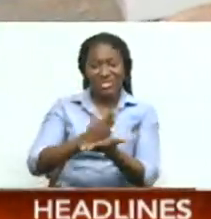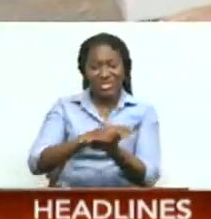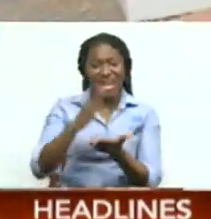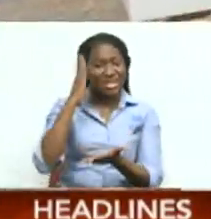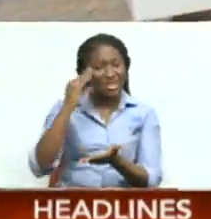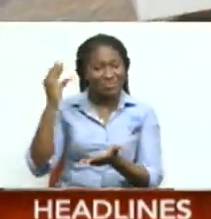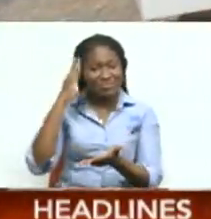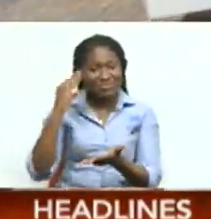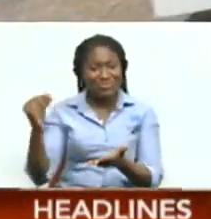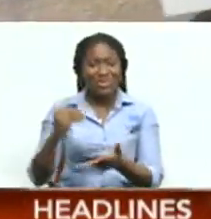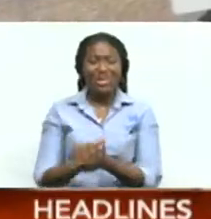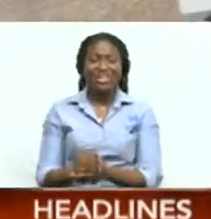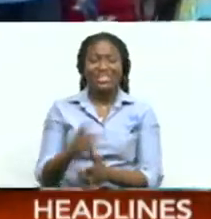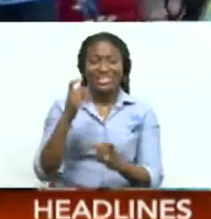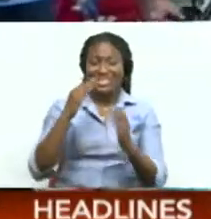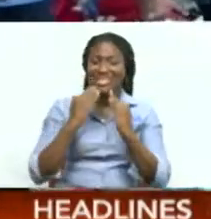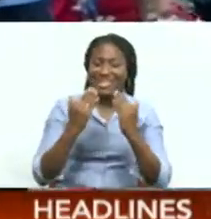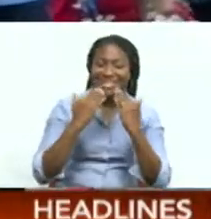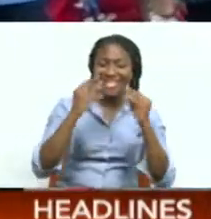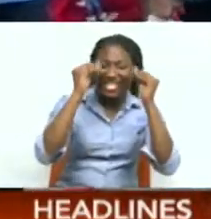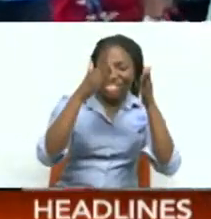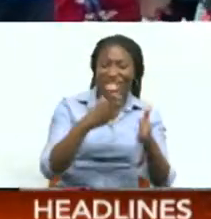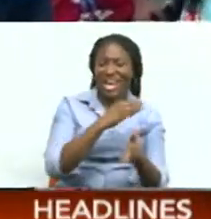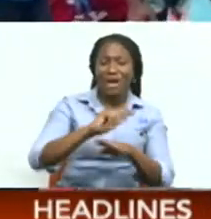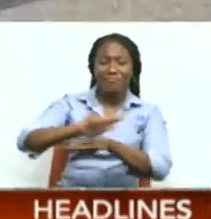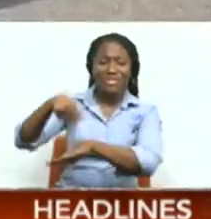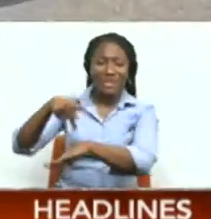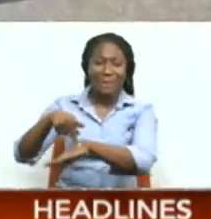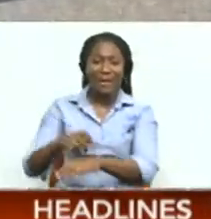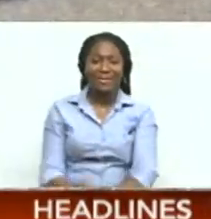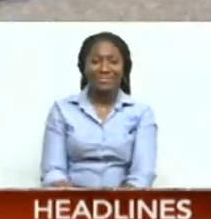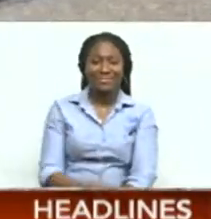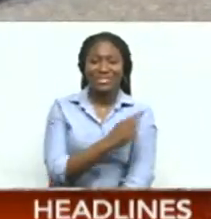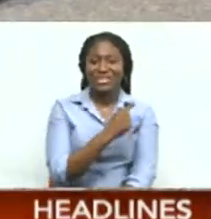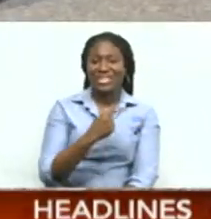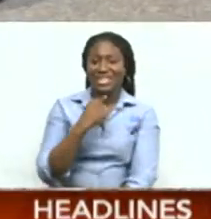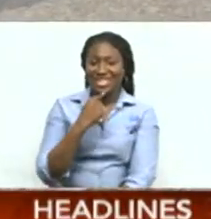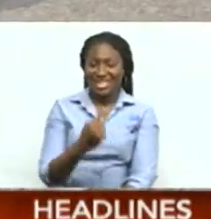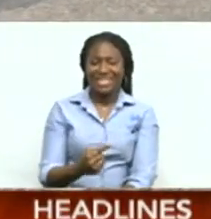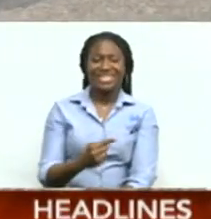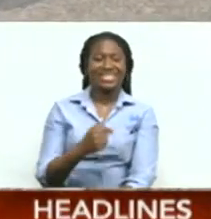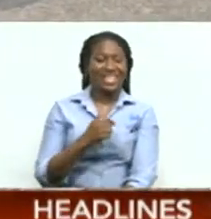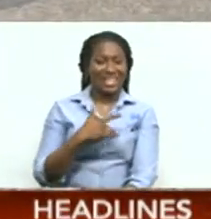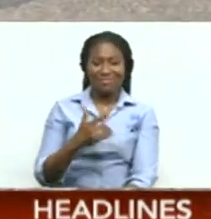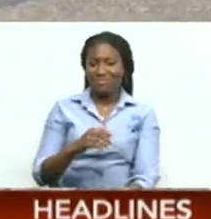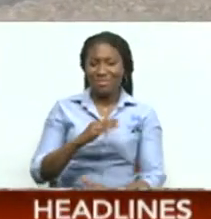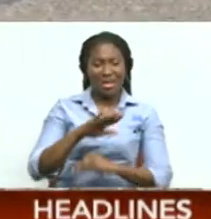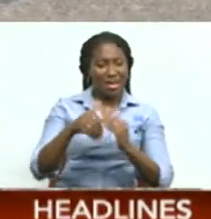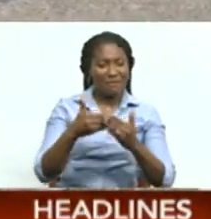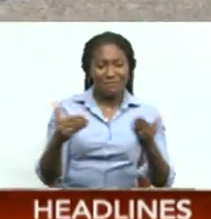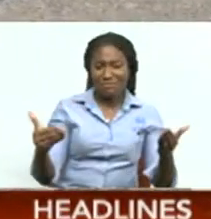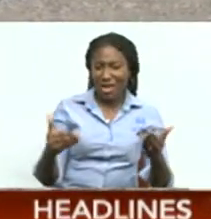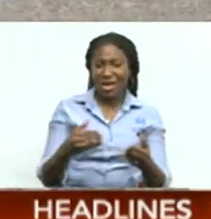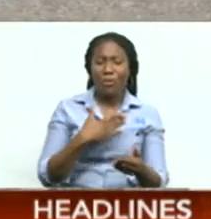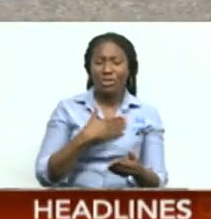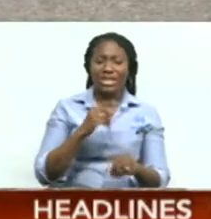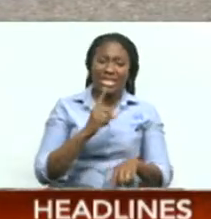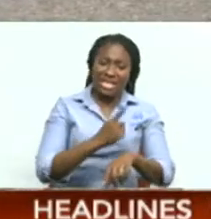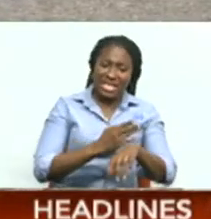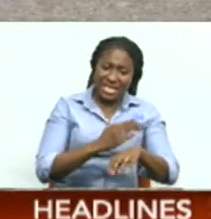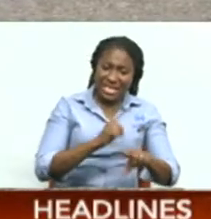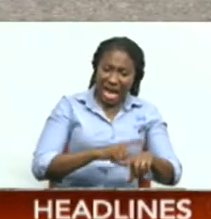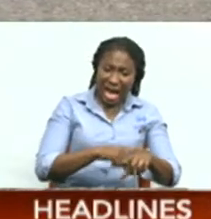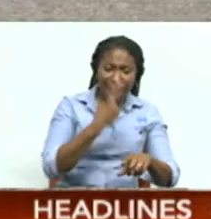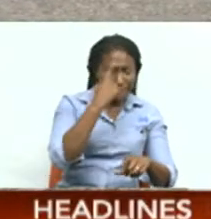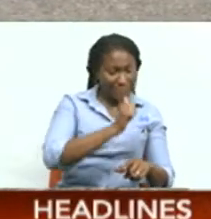they paid a tribute to their teachers and principal. I managed to juggle everything by having a bit of time for myself, like